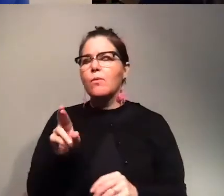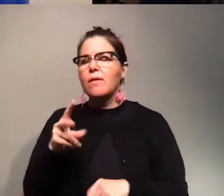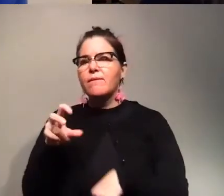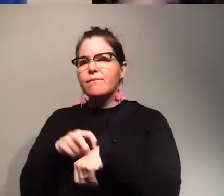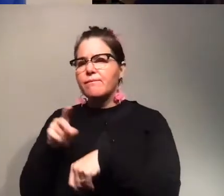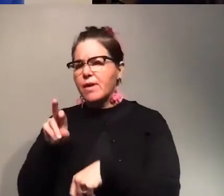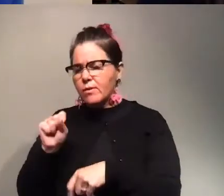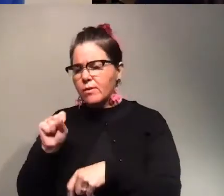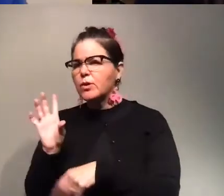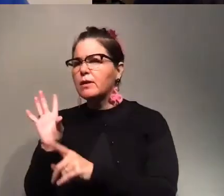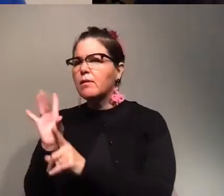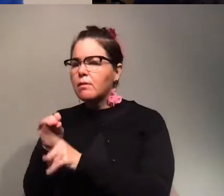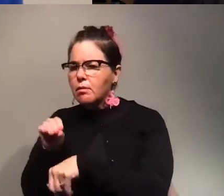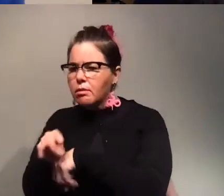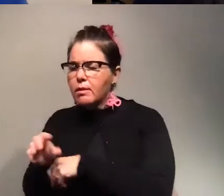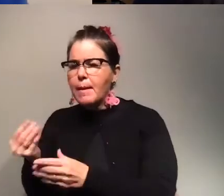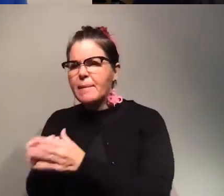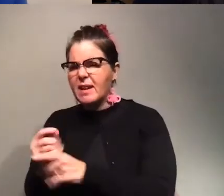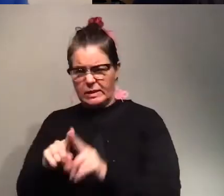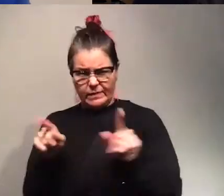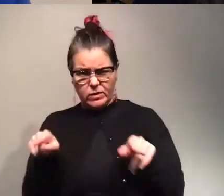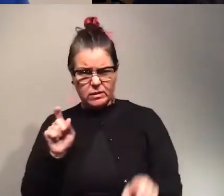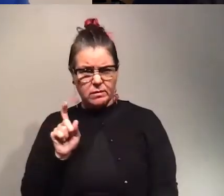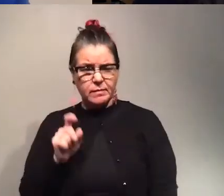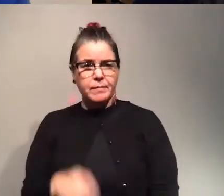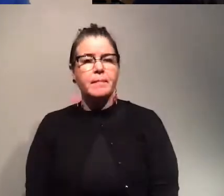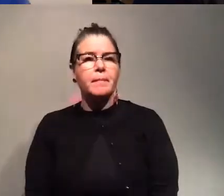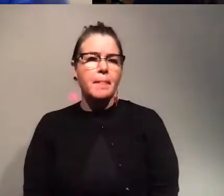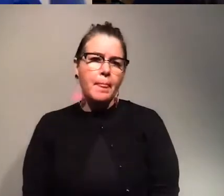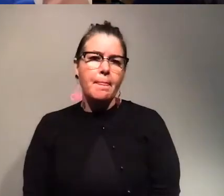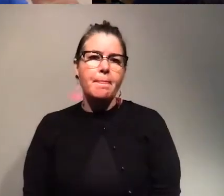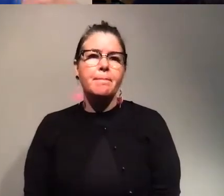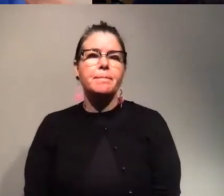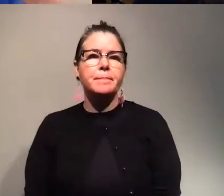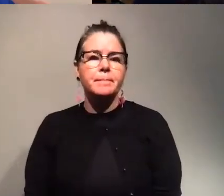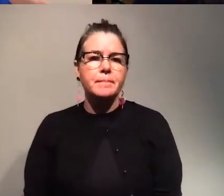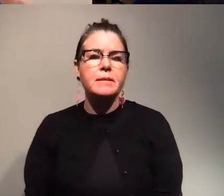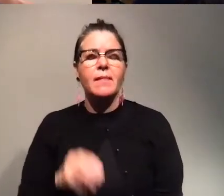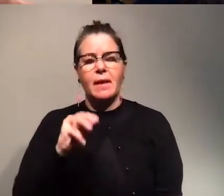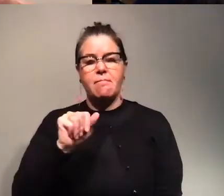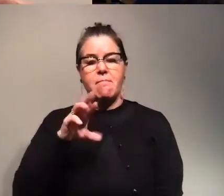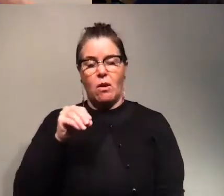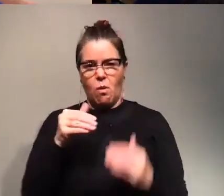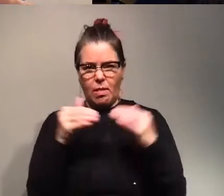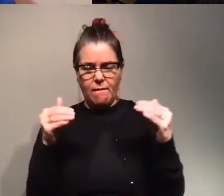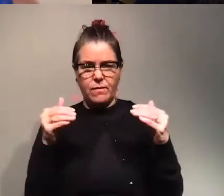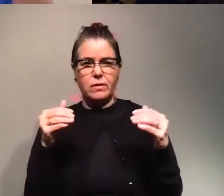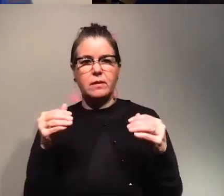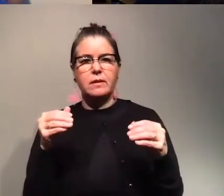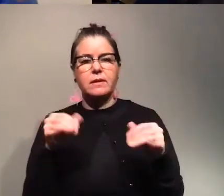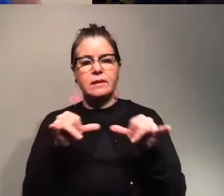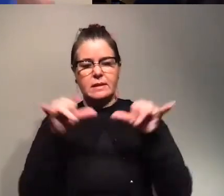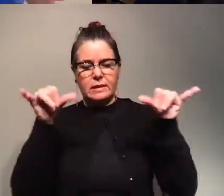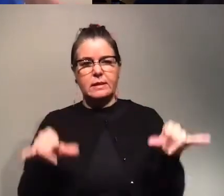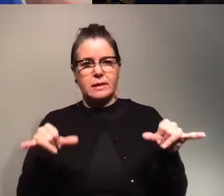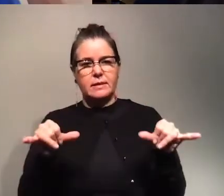infect a plant? Yeah. Well, in a macromolecular level, like in the systems, well,